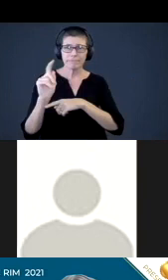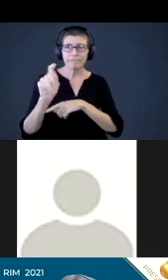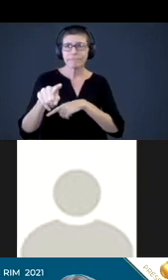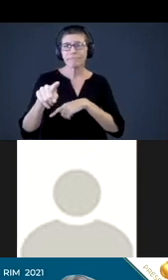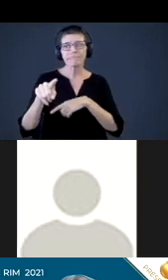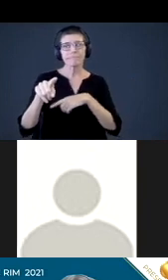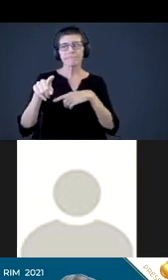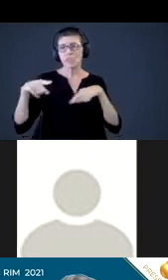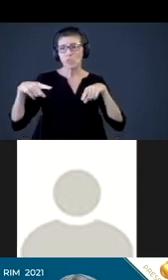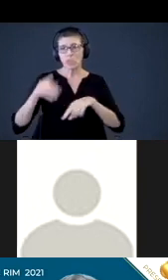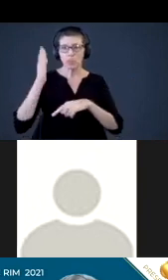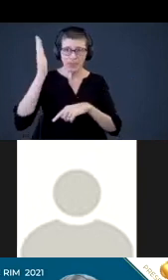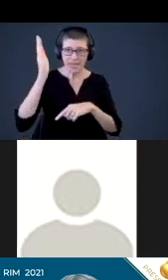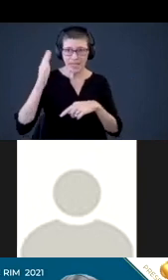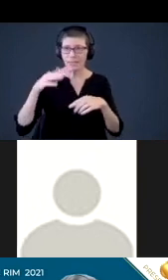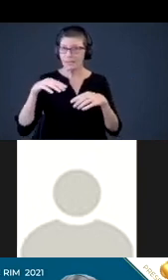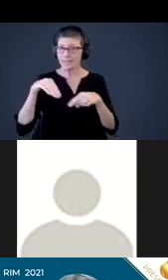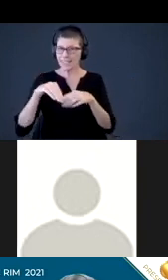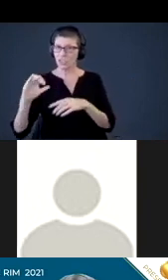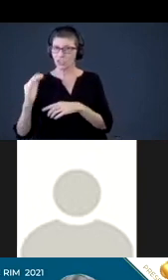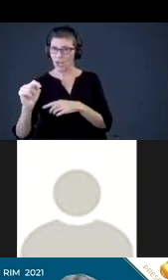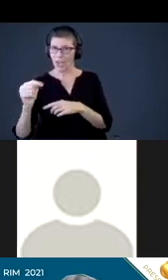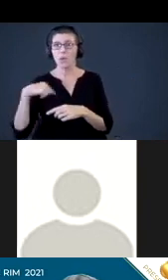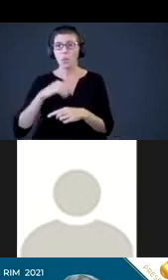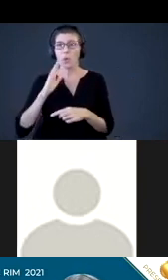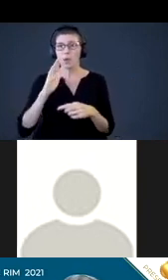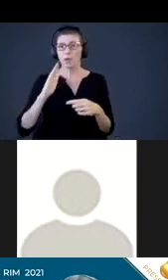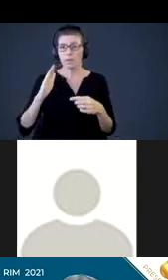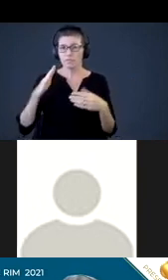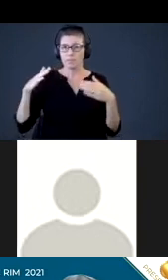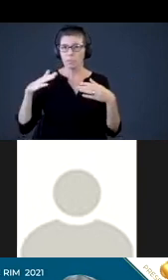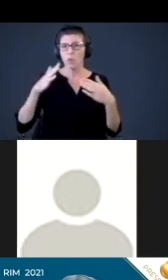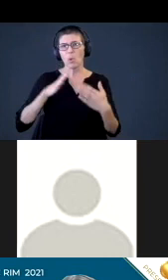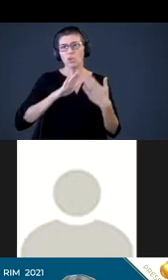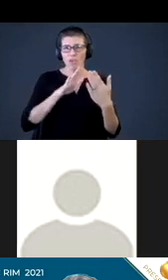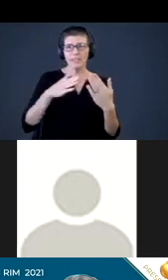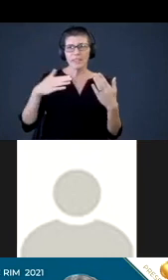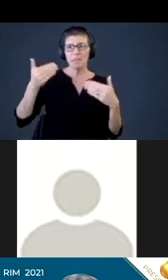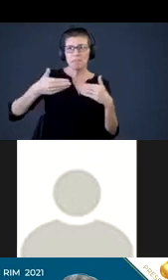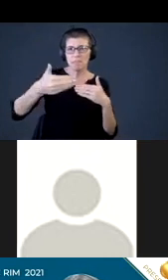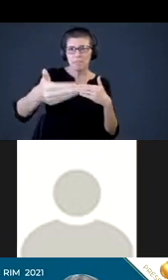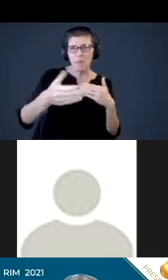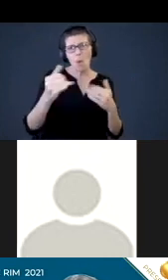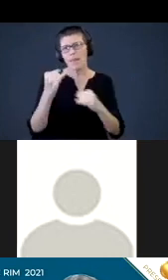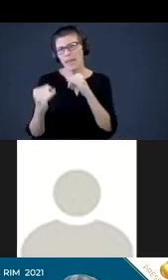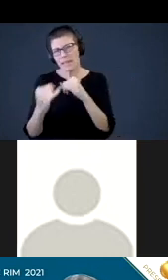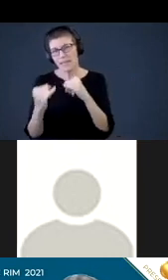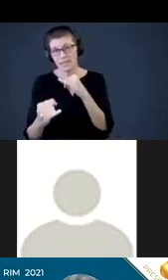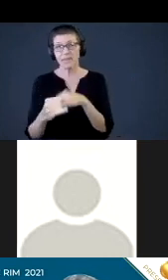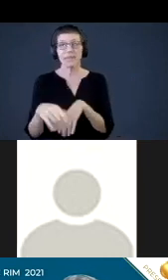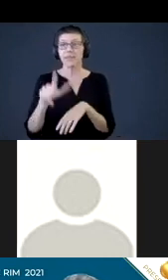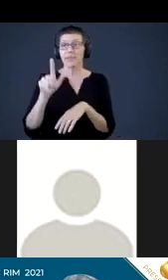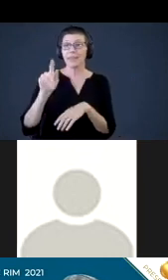during our presentation in the chat, and we will address them during or at the end of the session. And the links to the resources